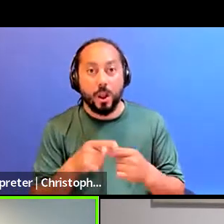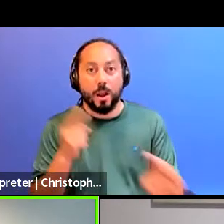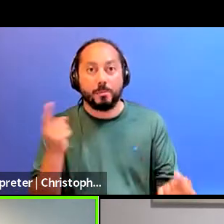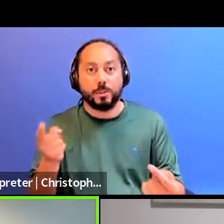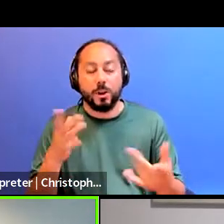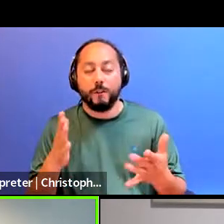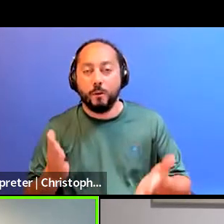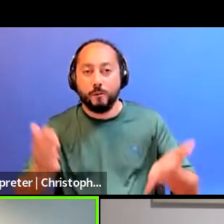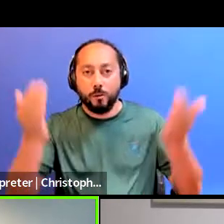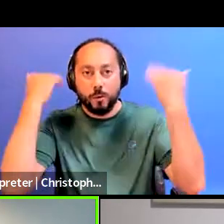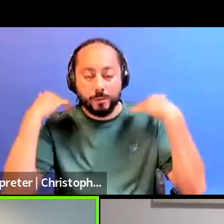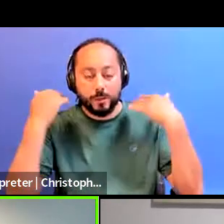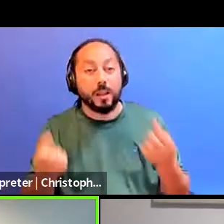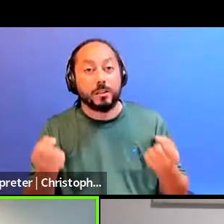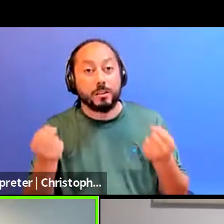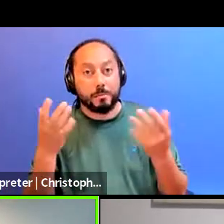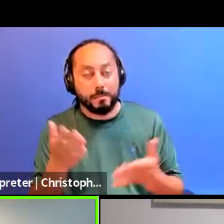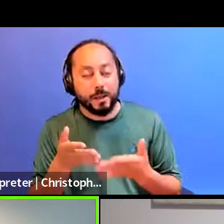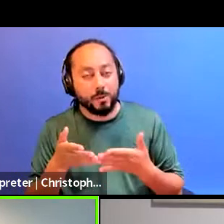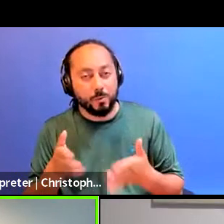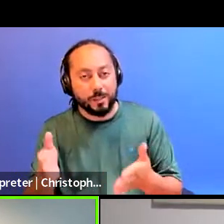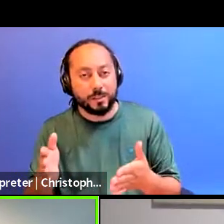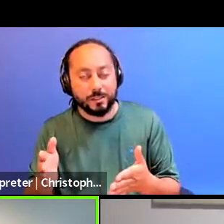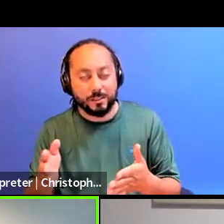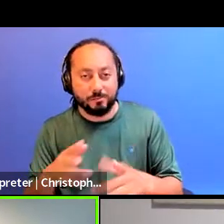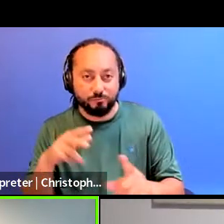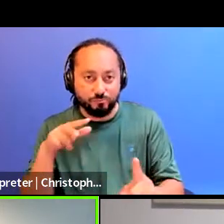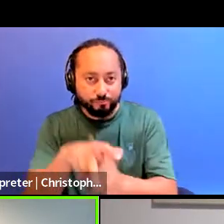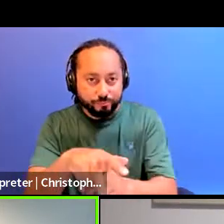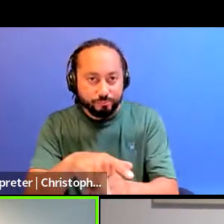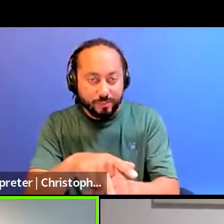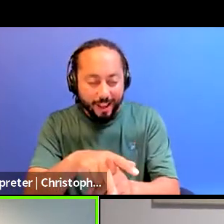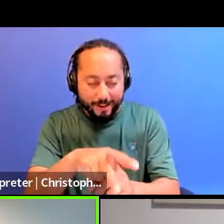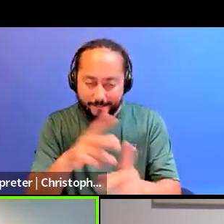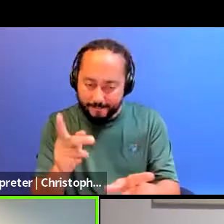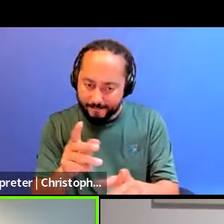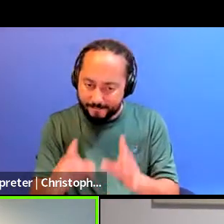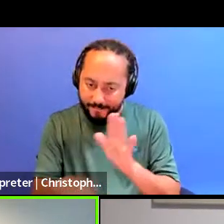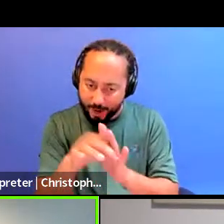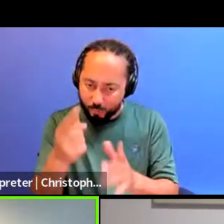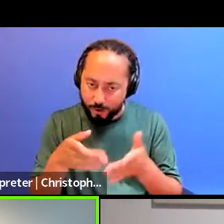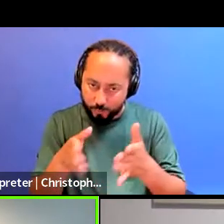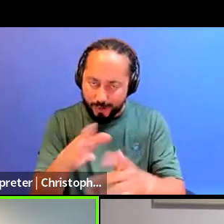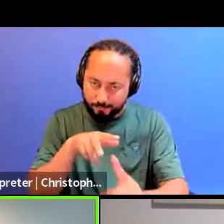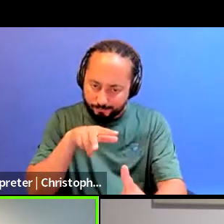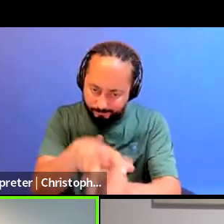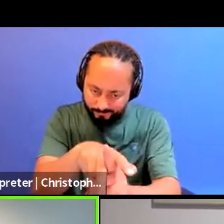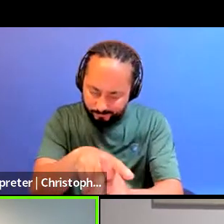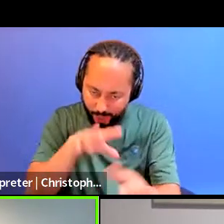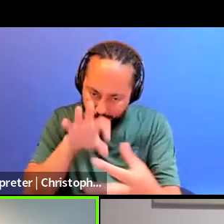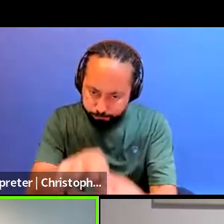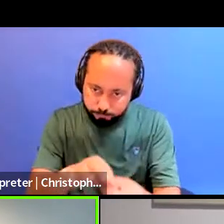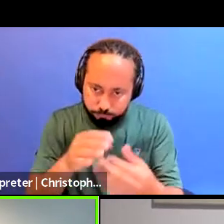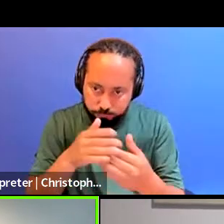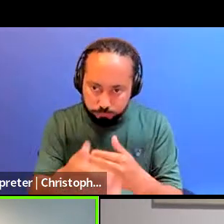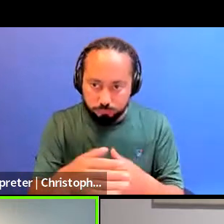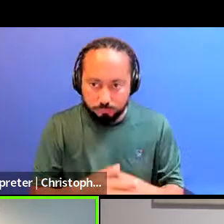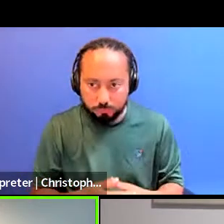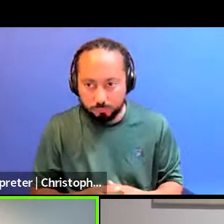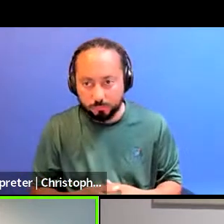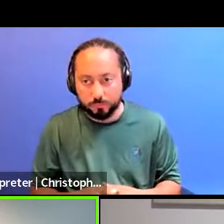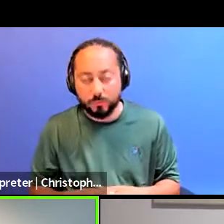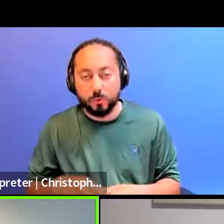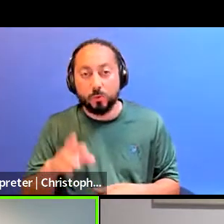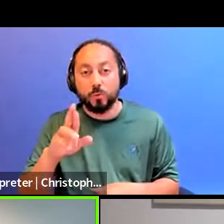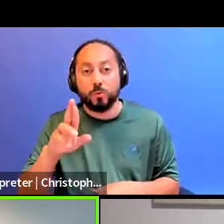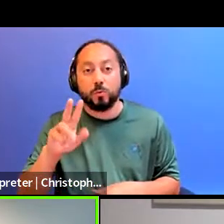so many ways to plug in that it's just a matter of finding one way and sticking with it because, you know, Ruthia Gilmore termed this